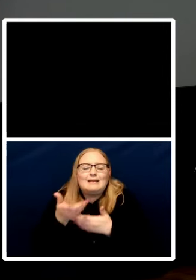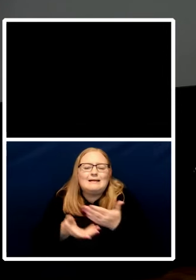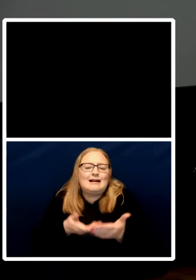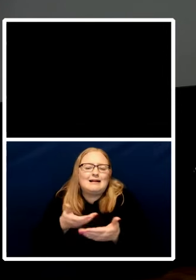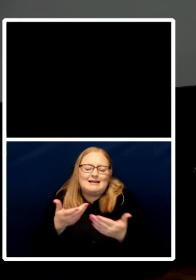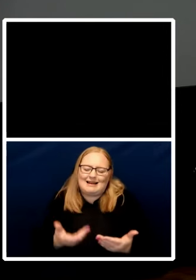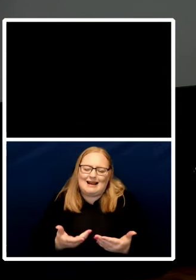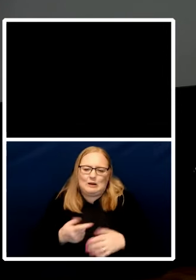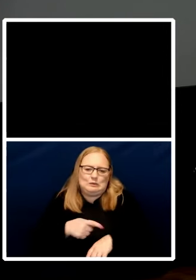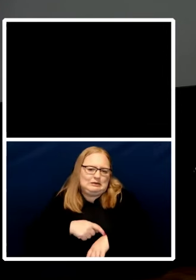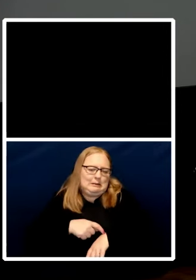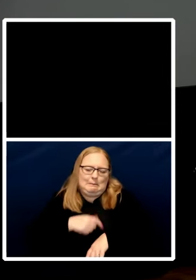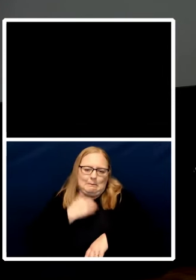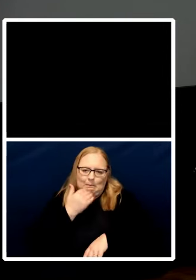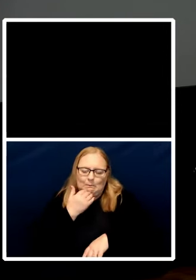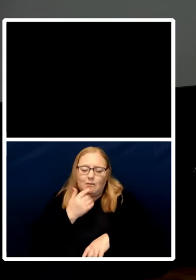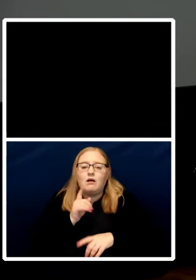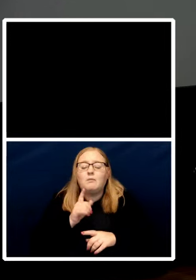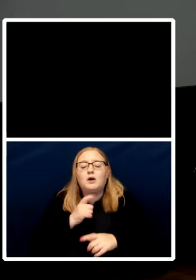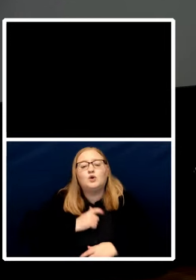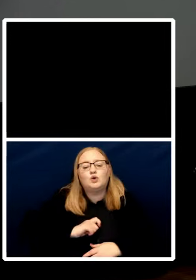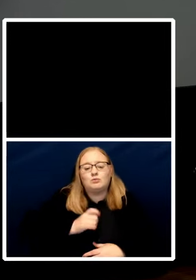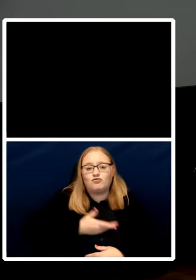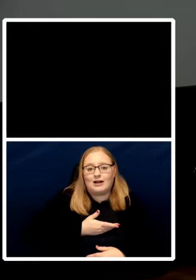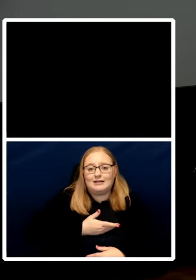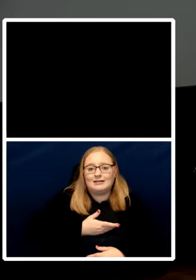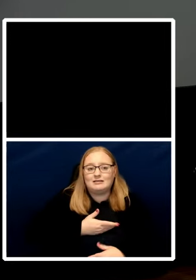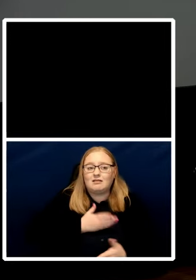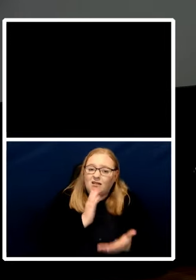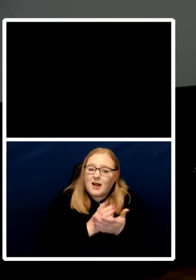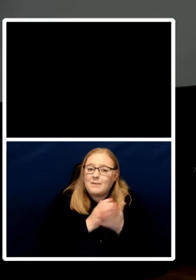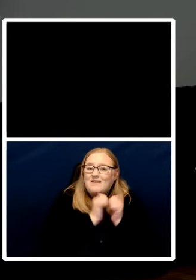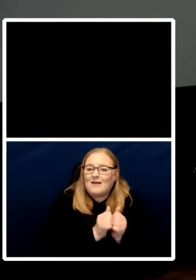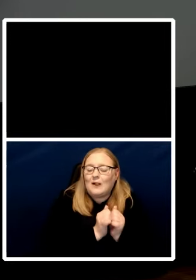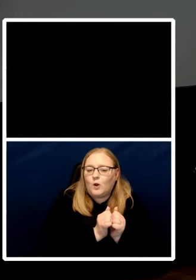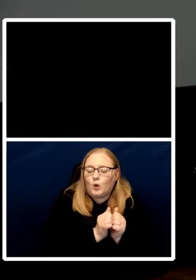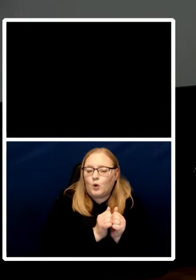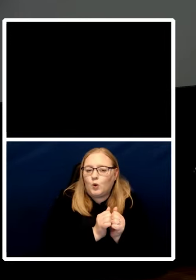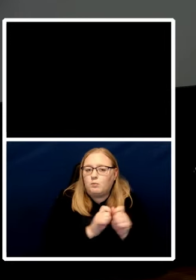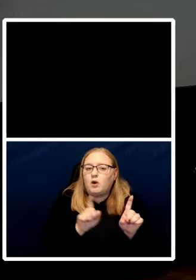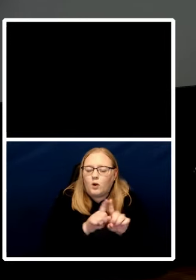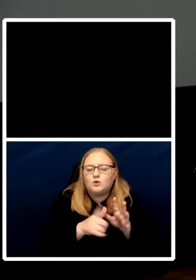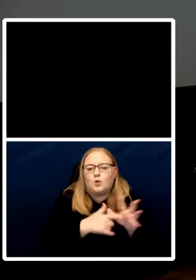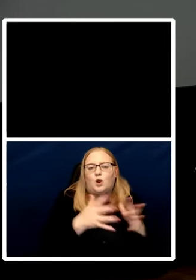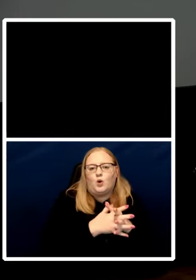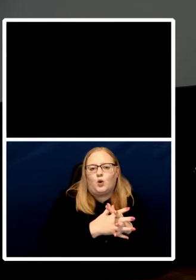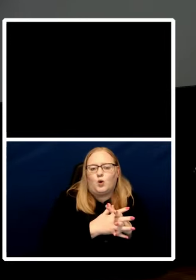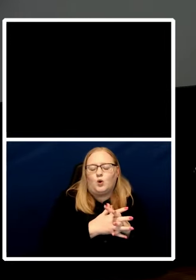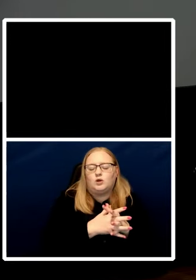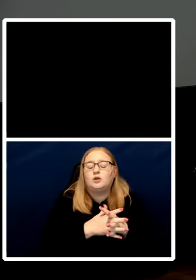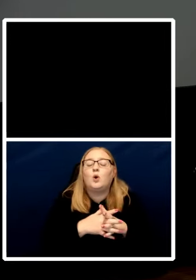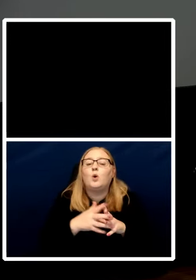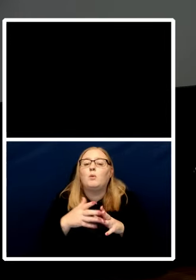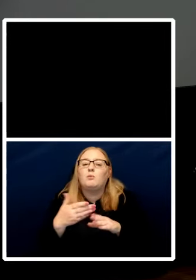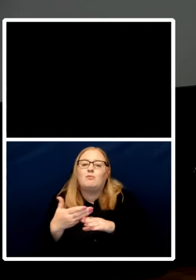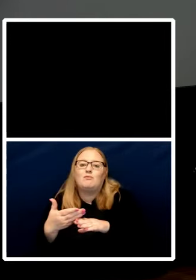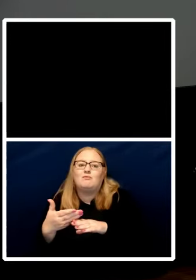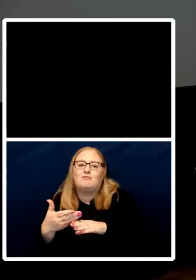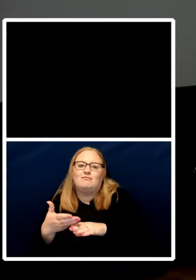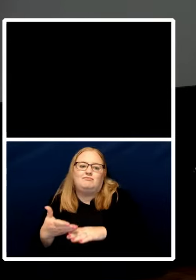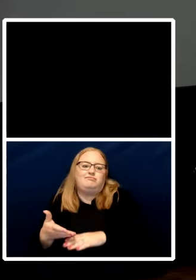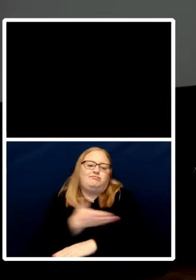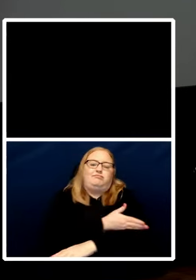rights are values as well as laws right so they were values before they were laws and you know they were drafted